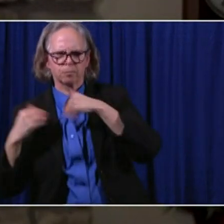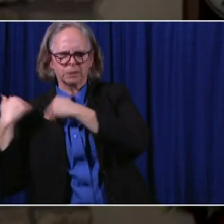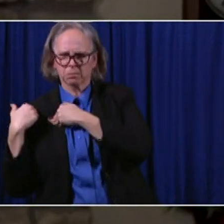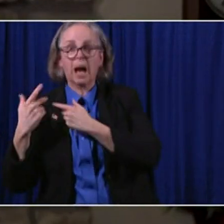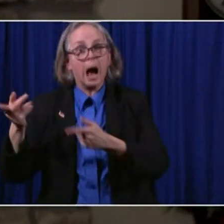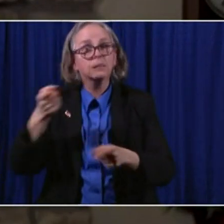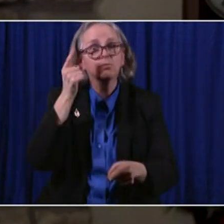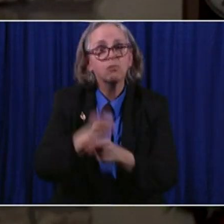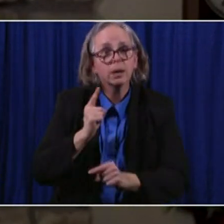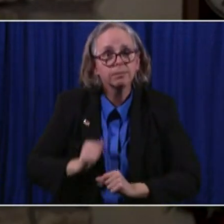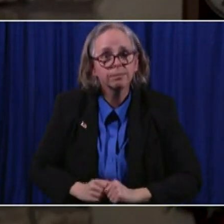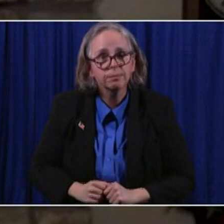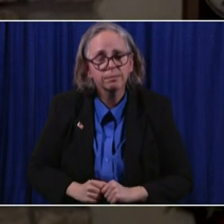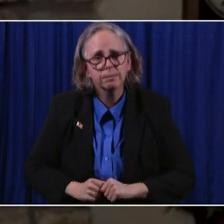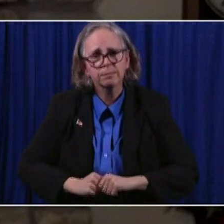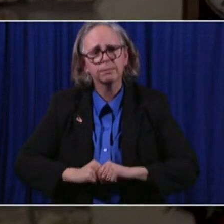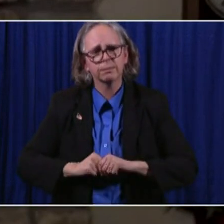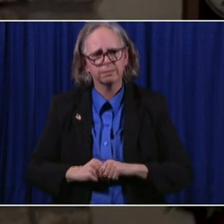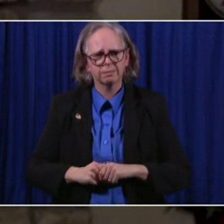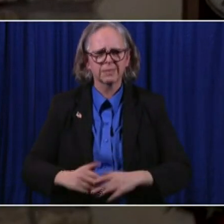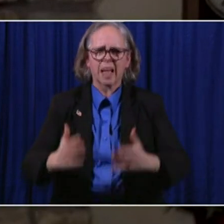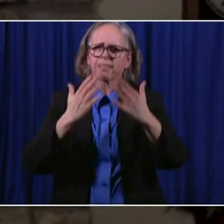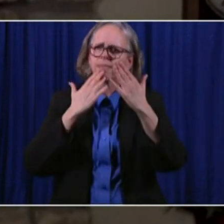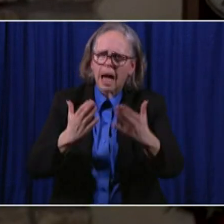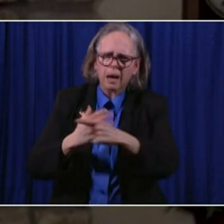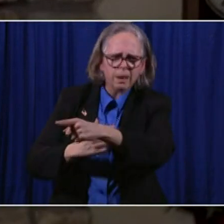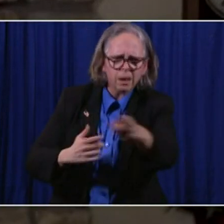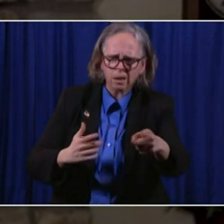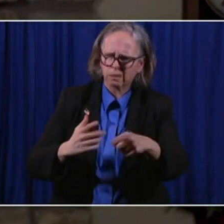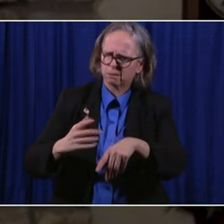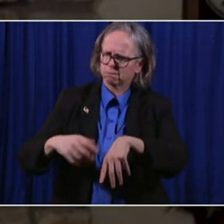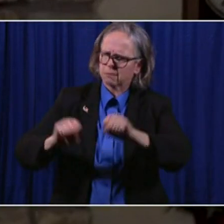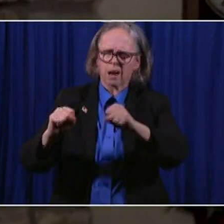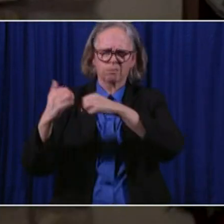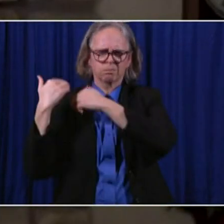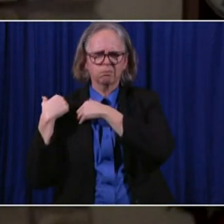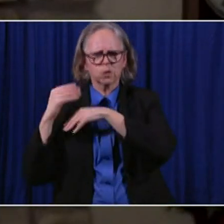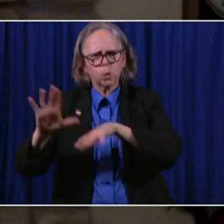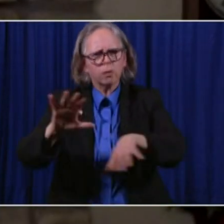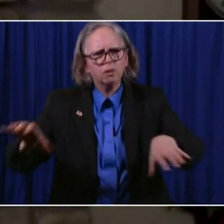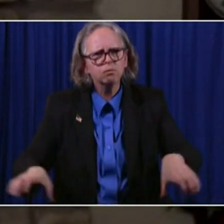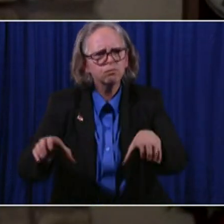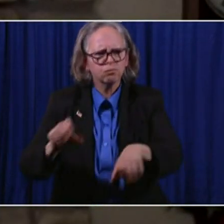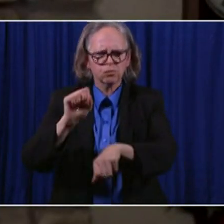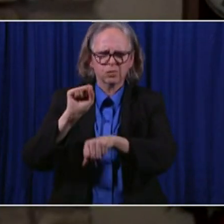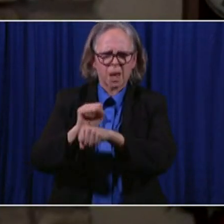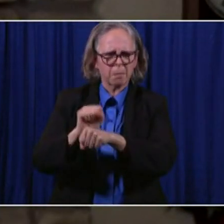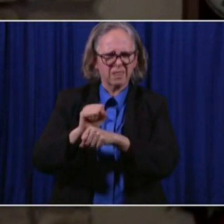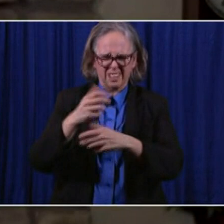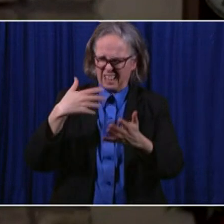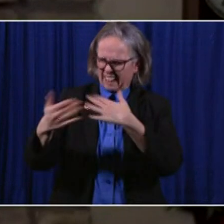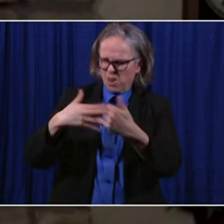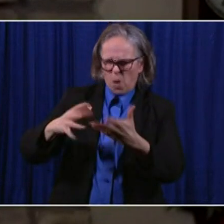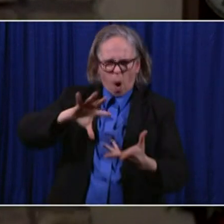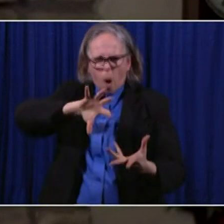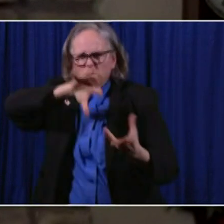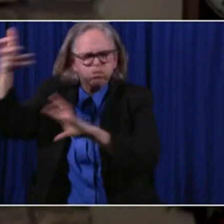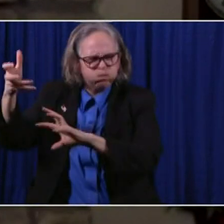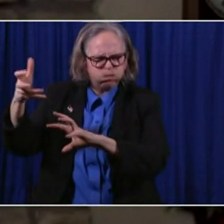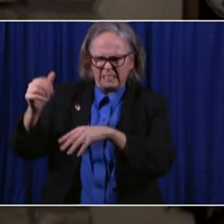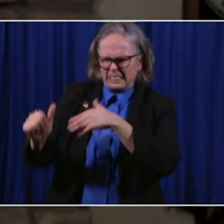I thank them for doing their job amidst chaos, violence, and danger to themselves